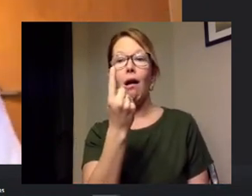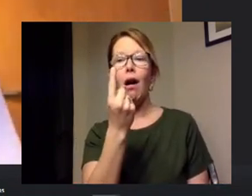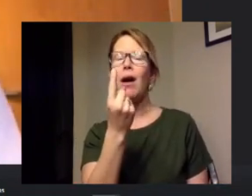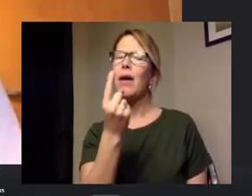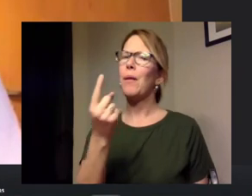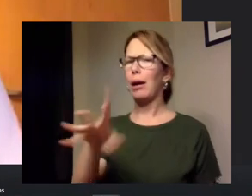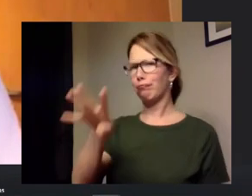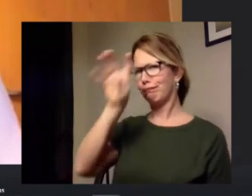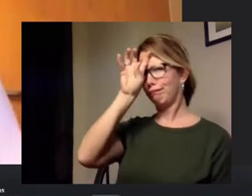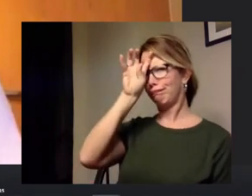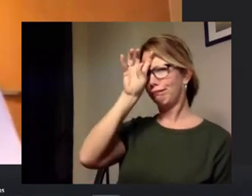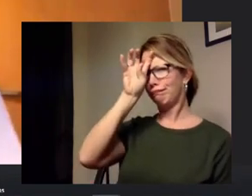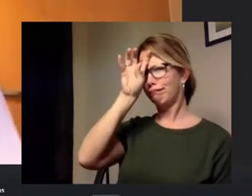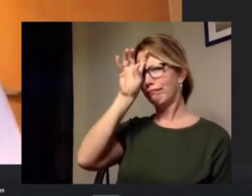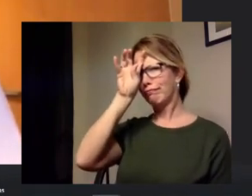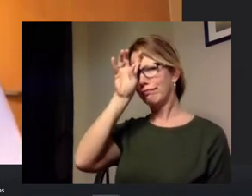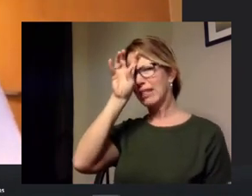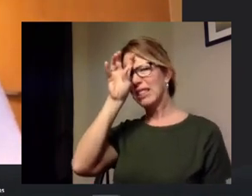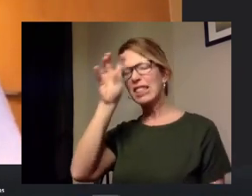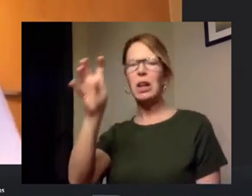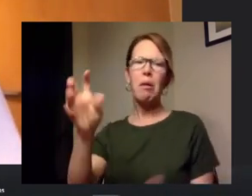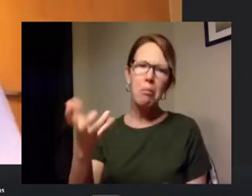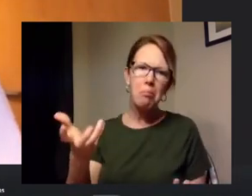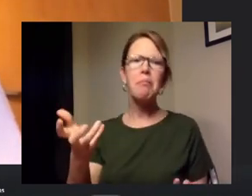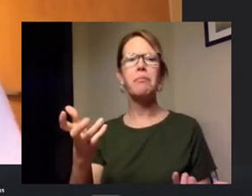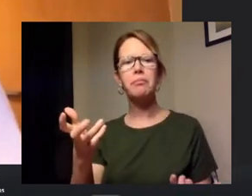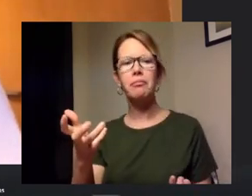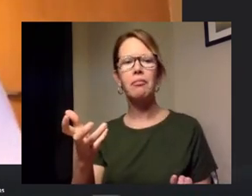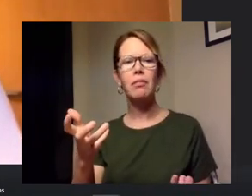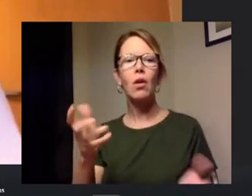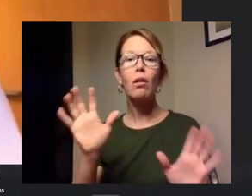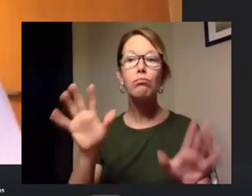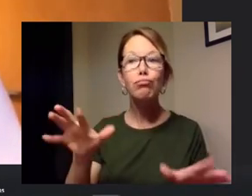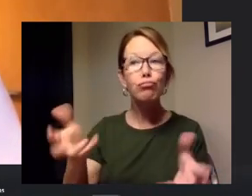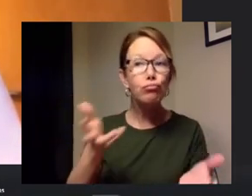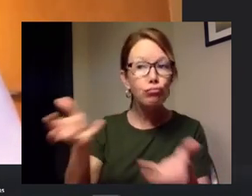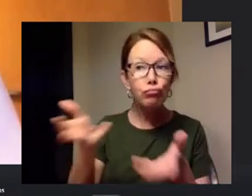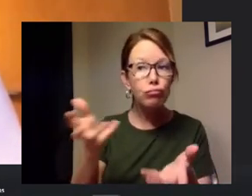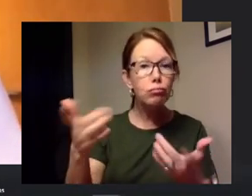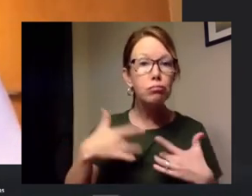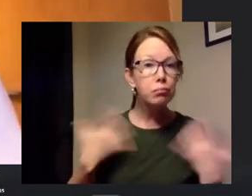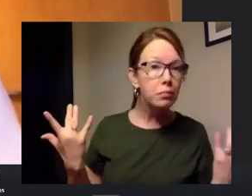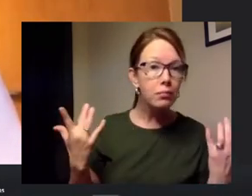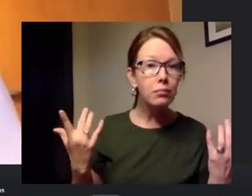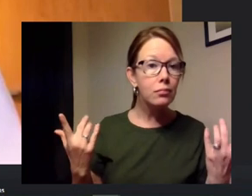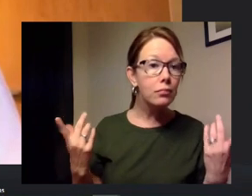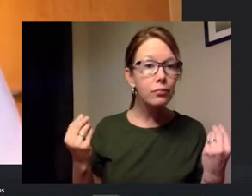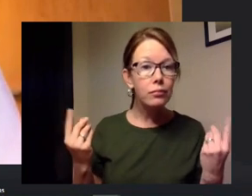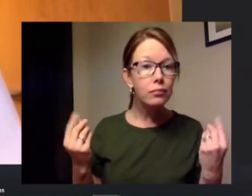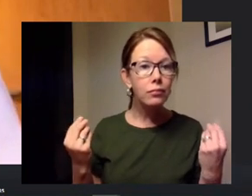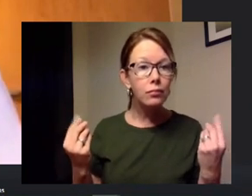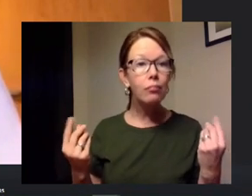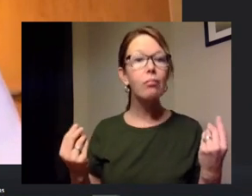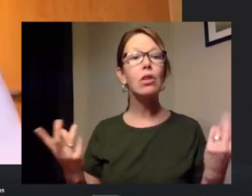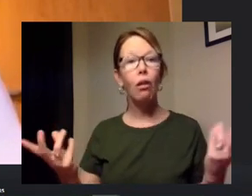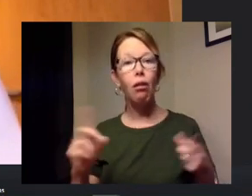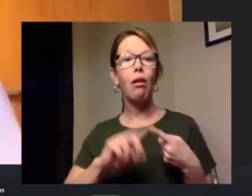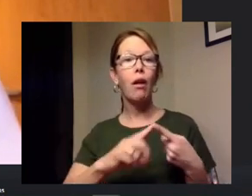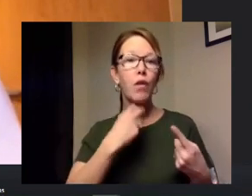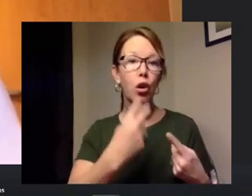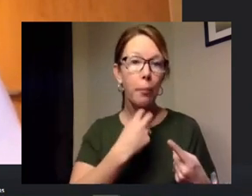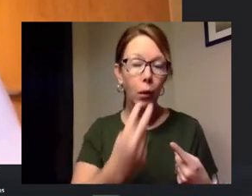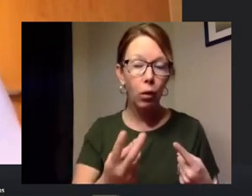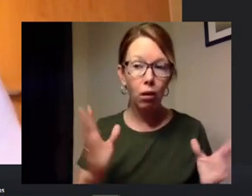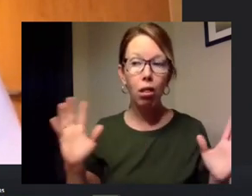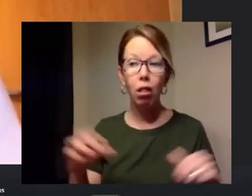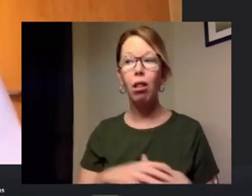um we're kind of doing it our way where we we have conversations with them um so a verbal and then